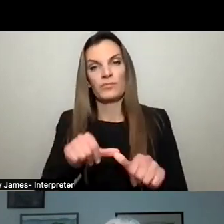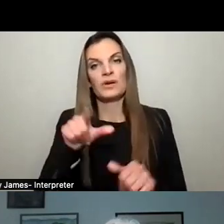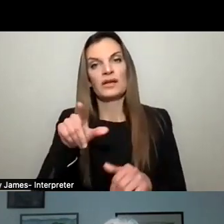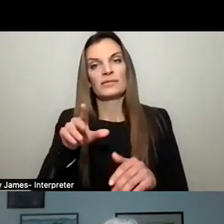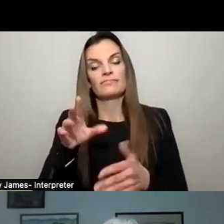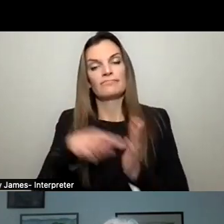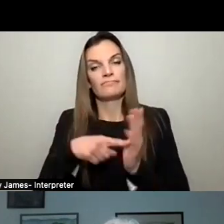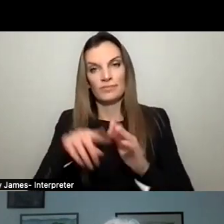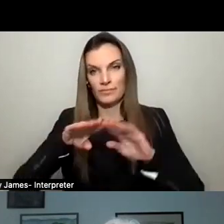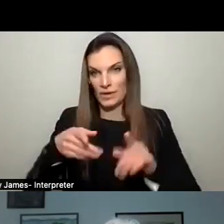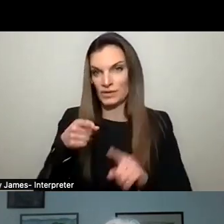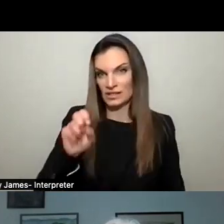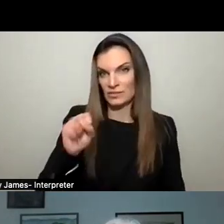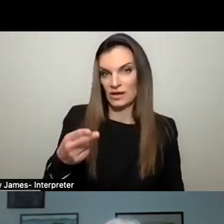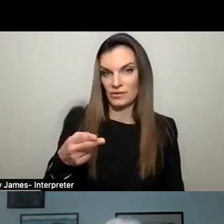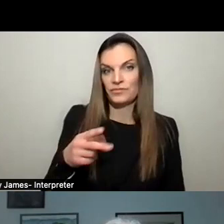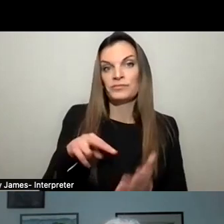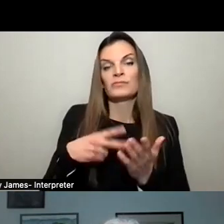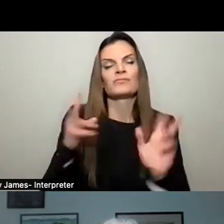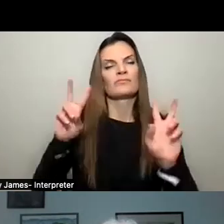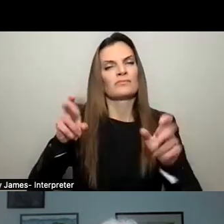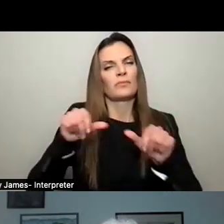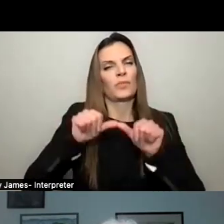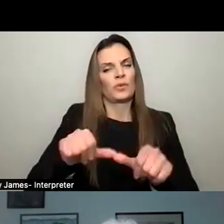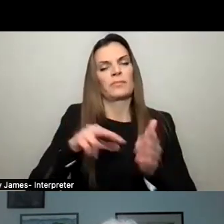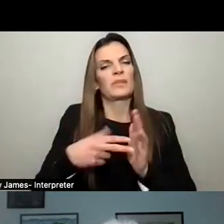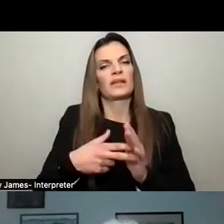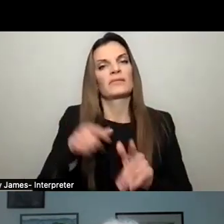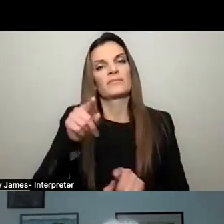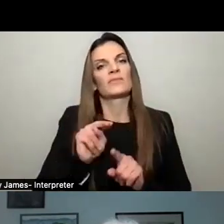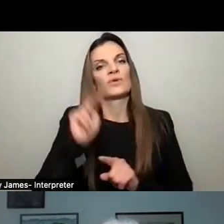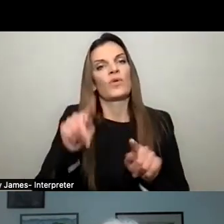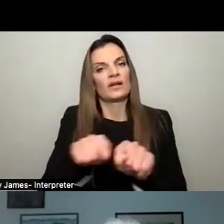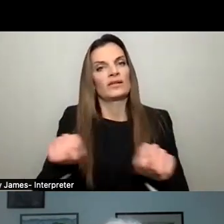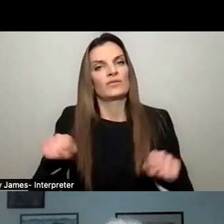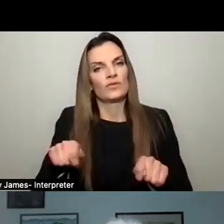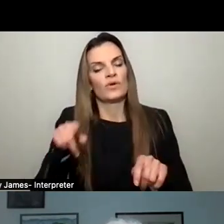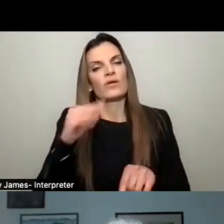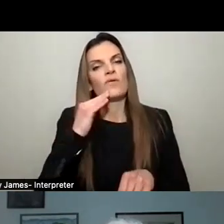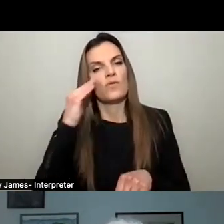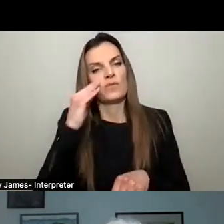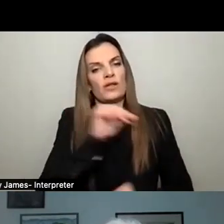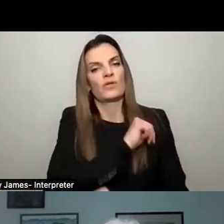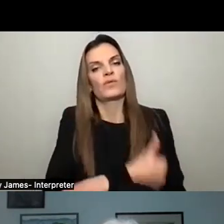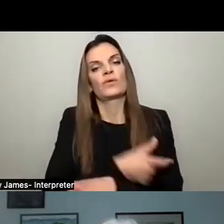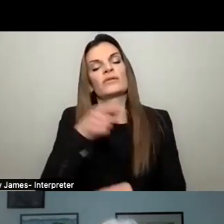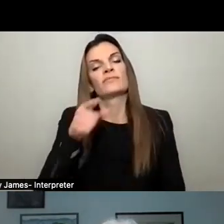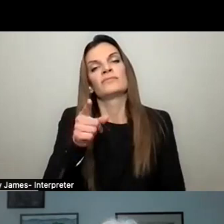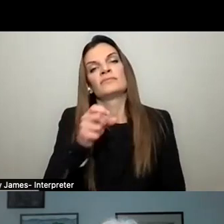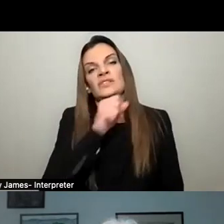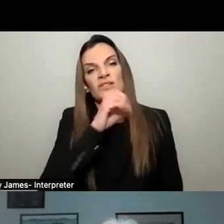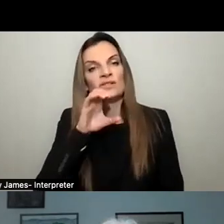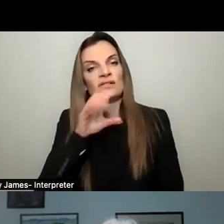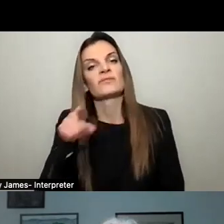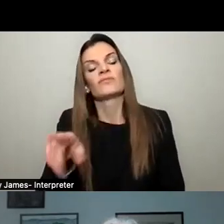already. And by permanently affordable, I mean the North Tarrytown Housing Authority, Senior Building Next Door, the College